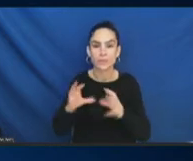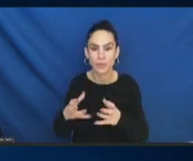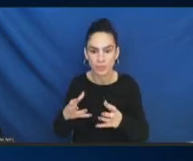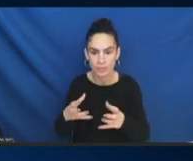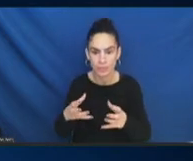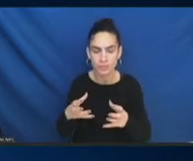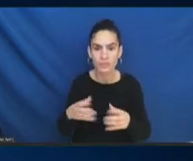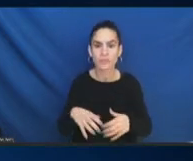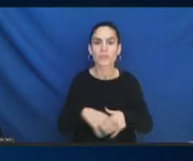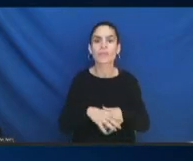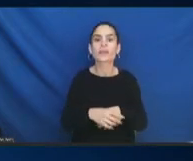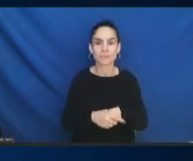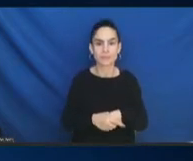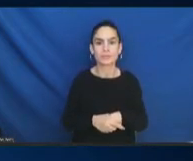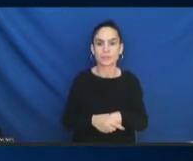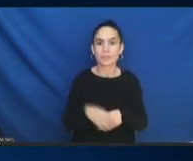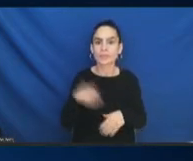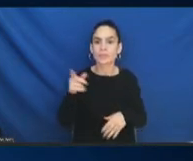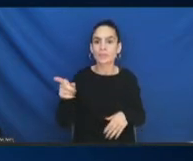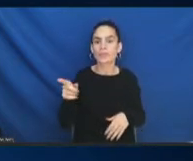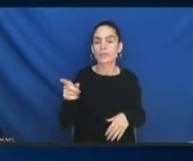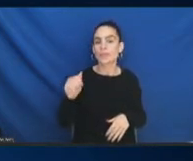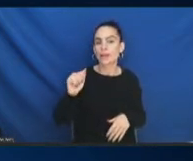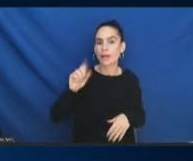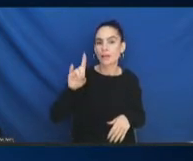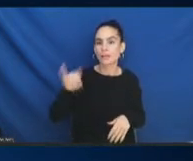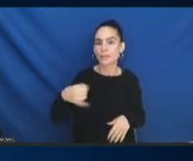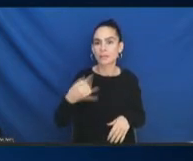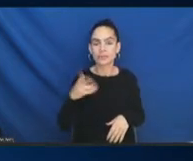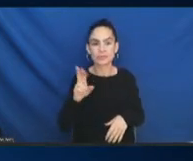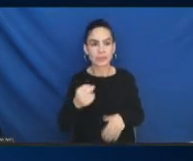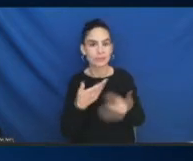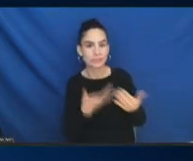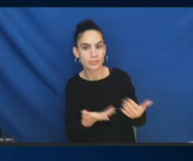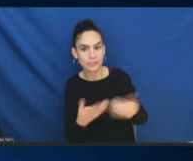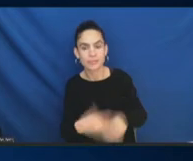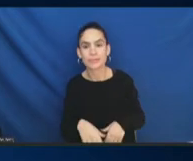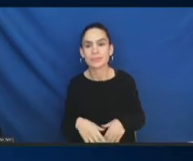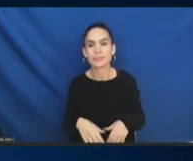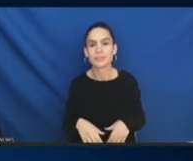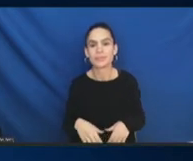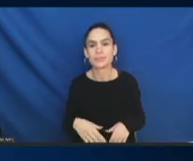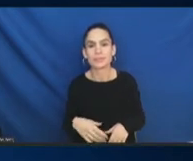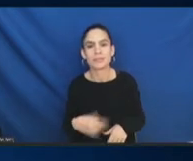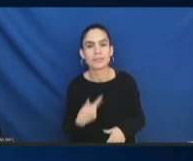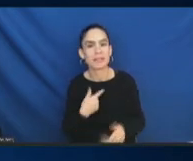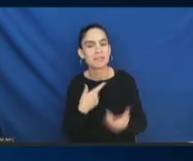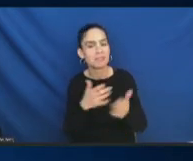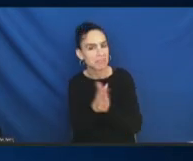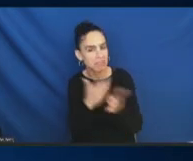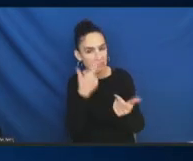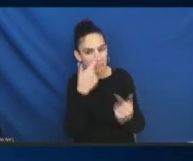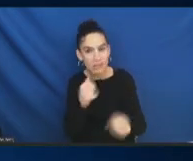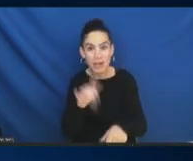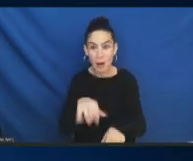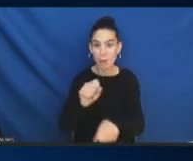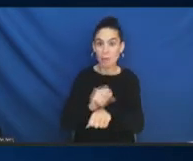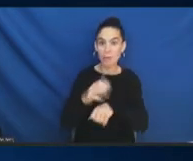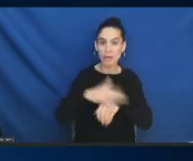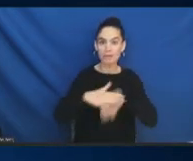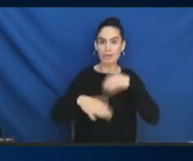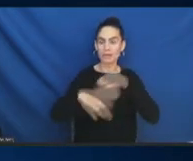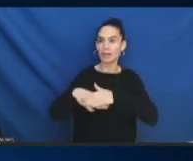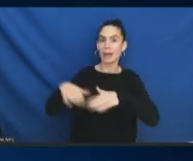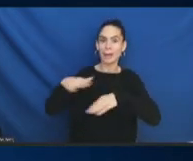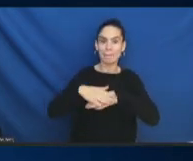I was interested in the overlay between some of the labor market data that we heard about yesterday and